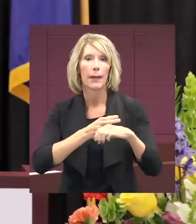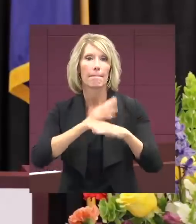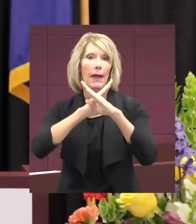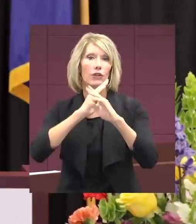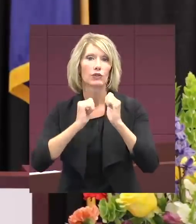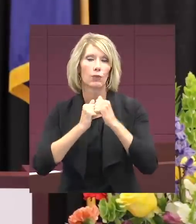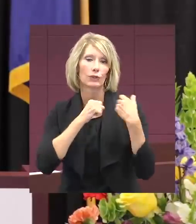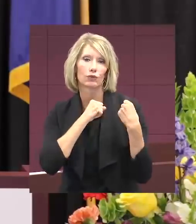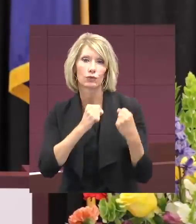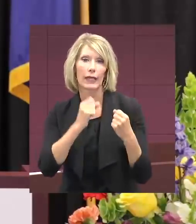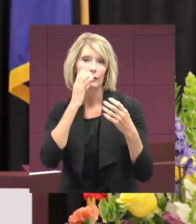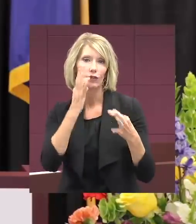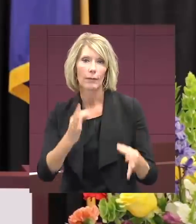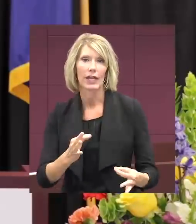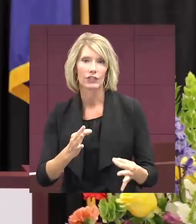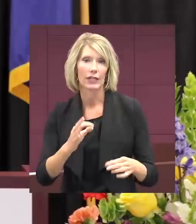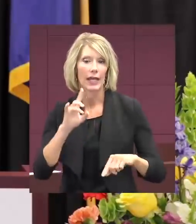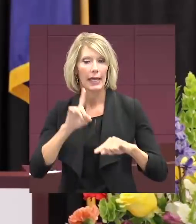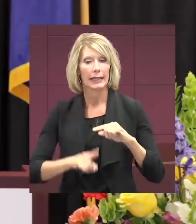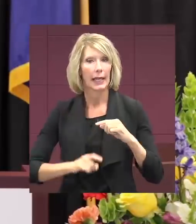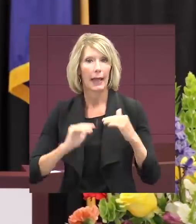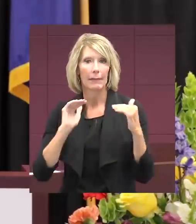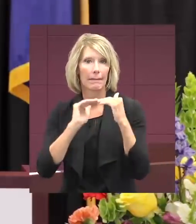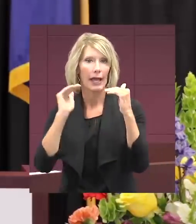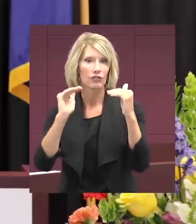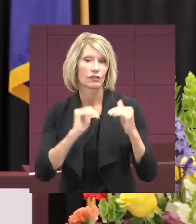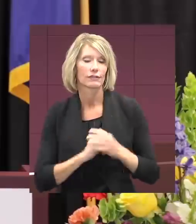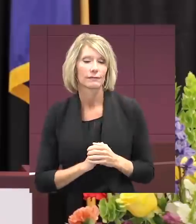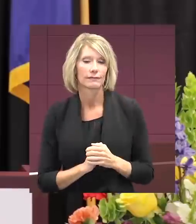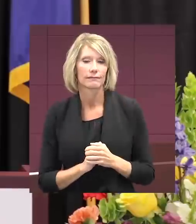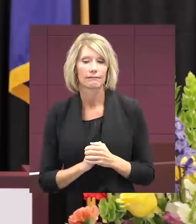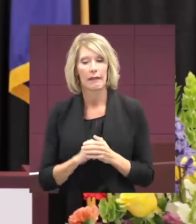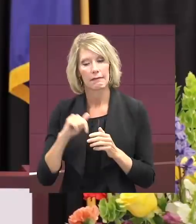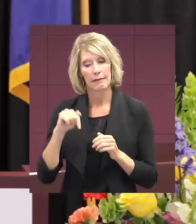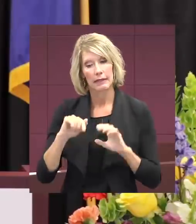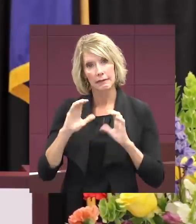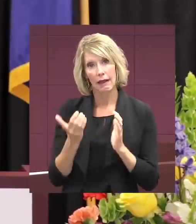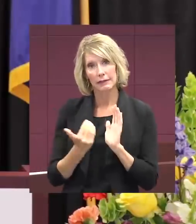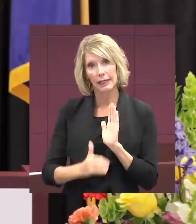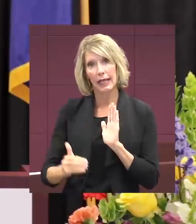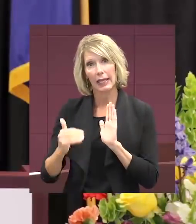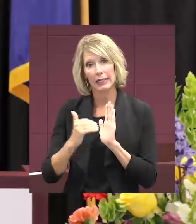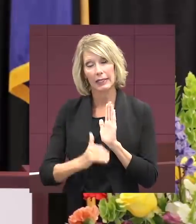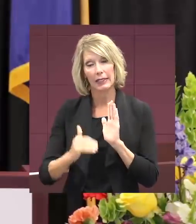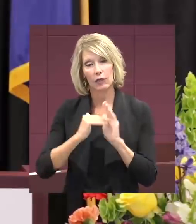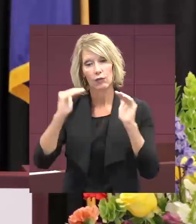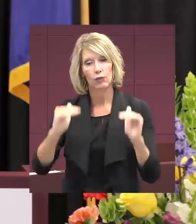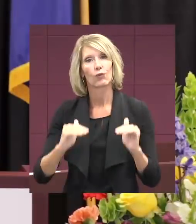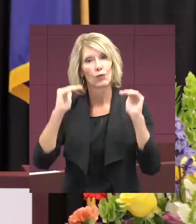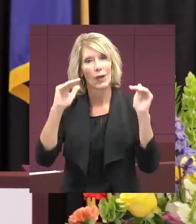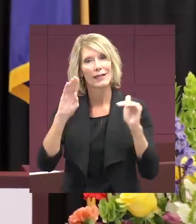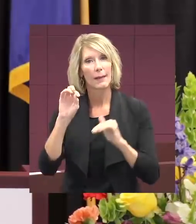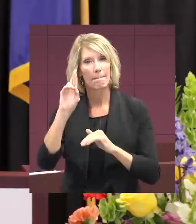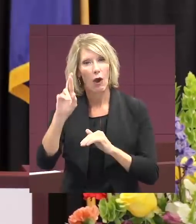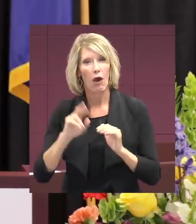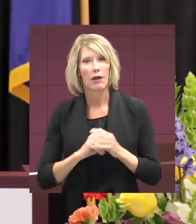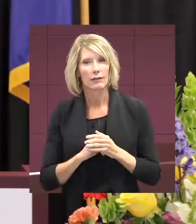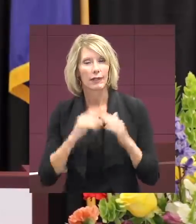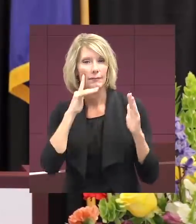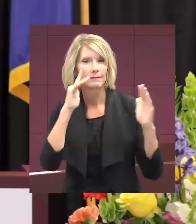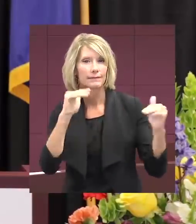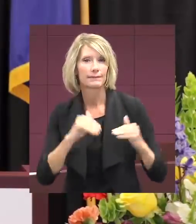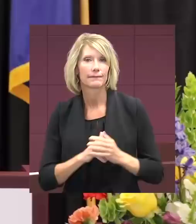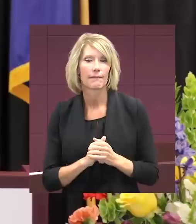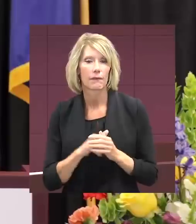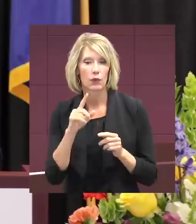strength and determination that cannot be matched. This class was again and again raising the bar. You made Northwest